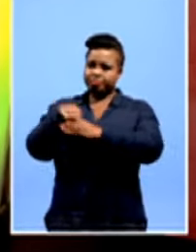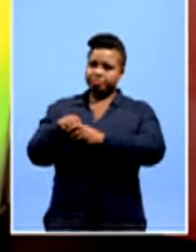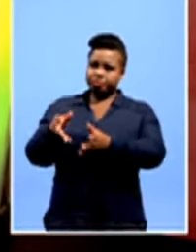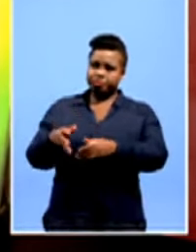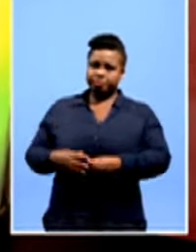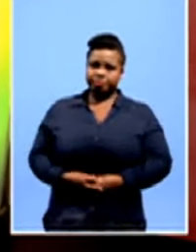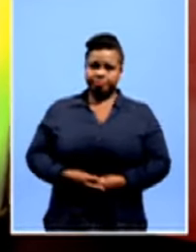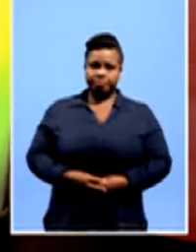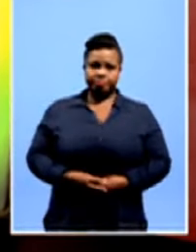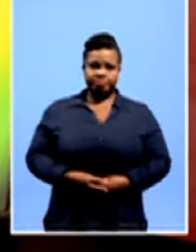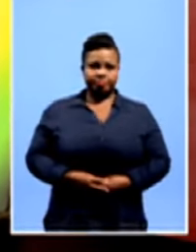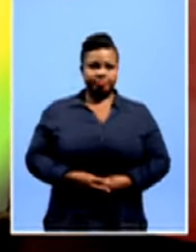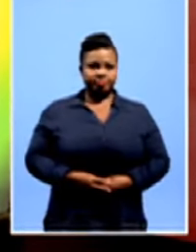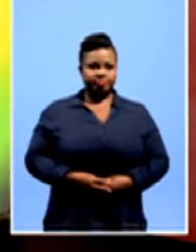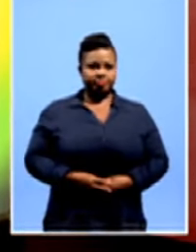Democracy Gauge.